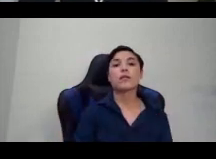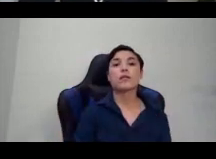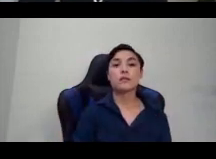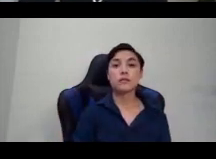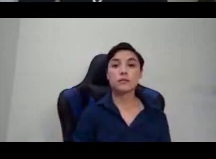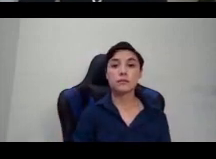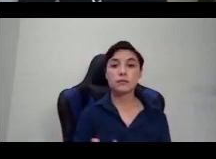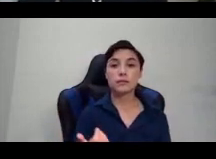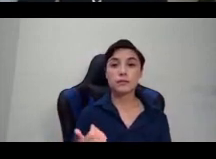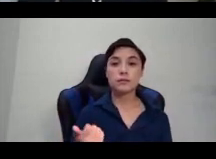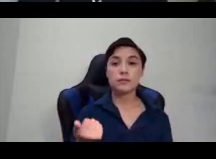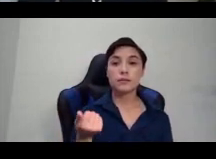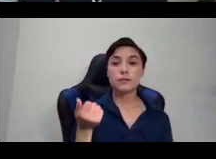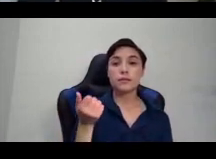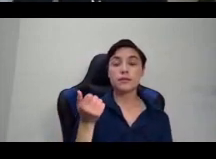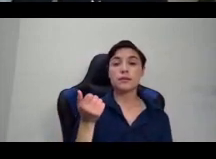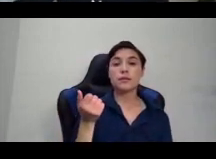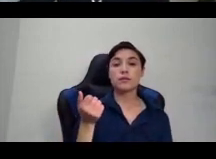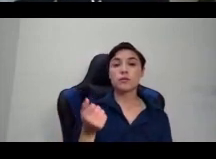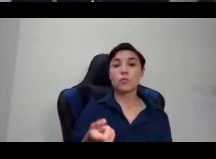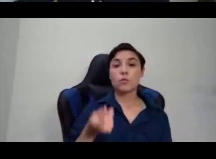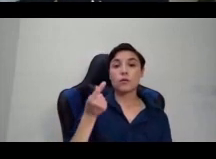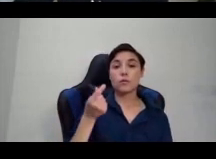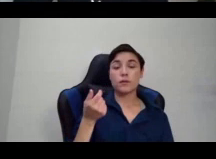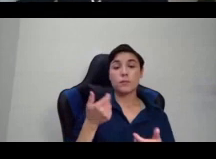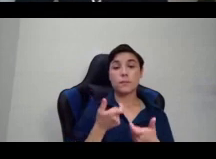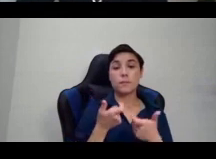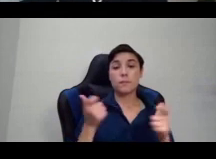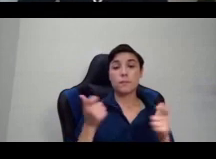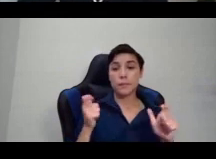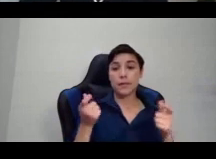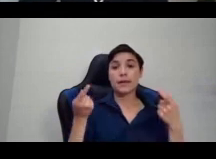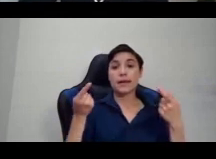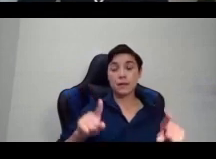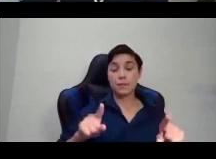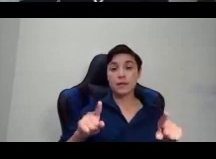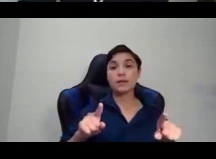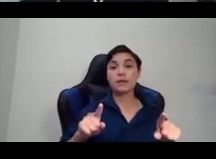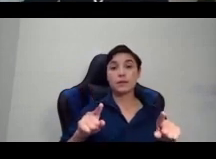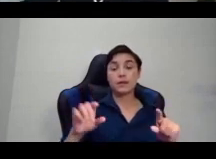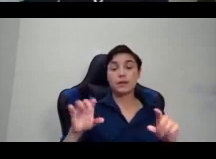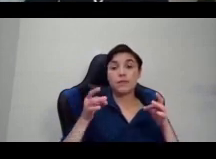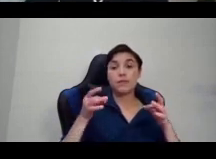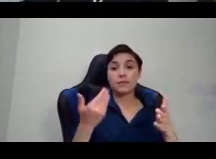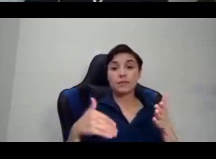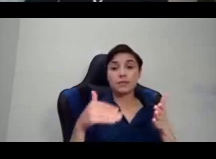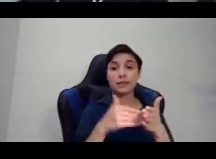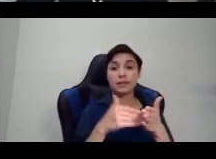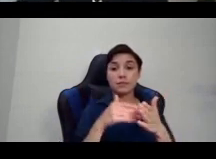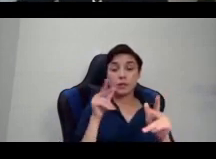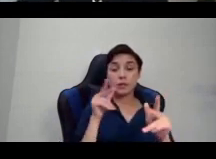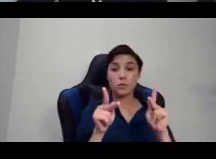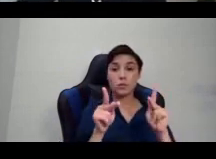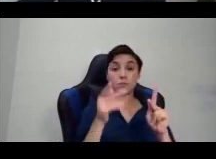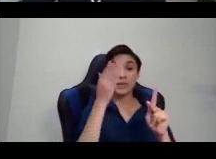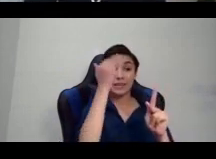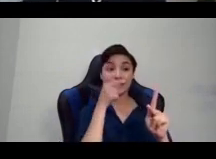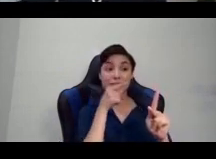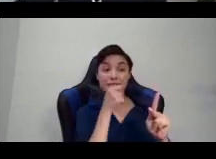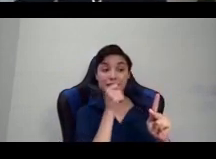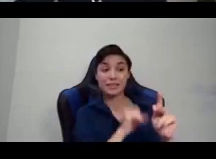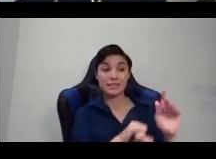violence against people because they were not men or women happened during the